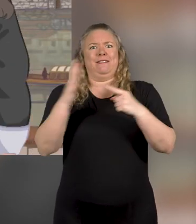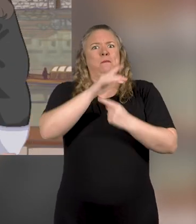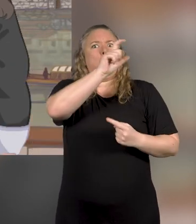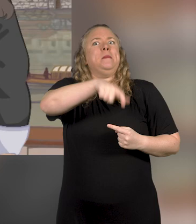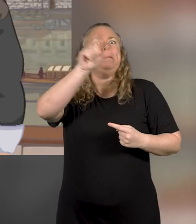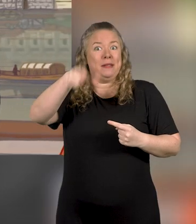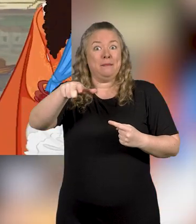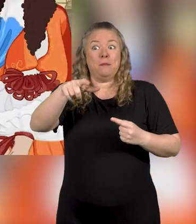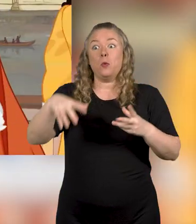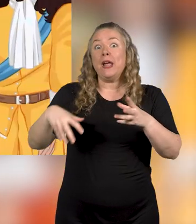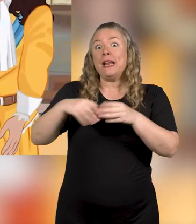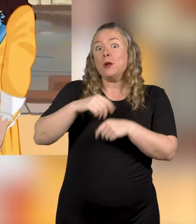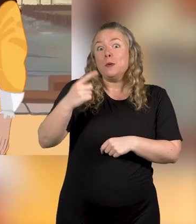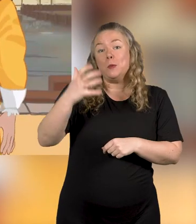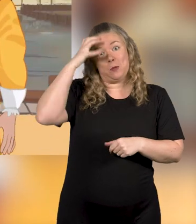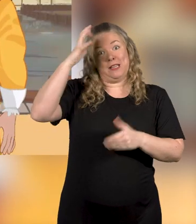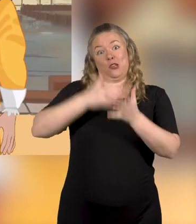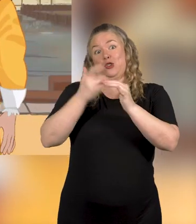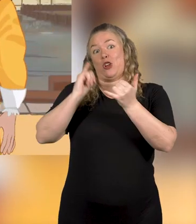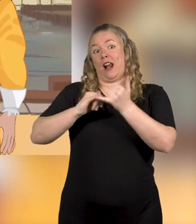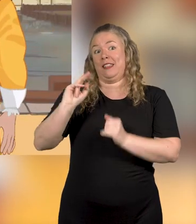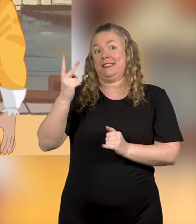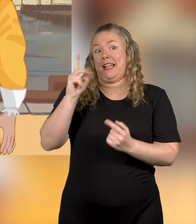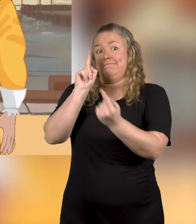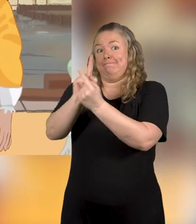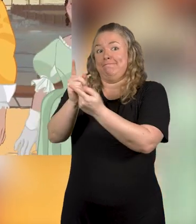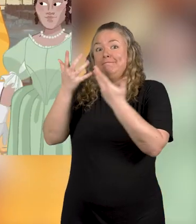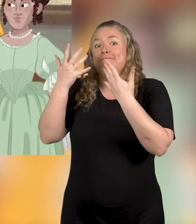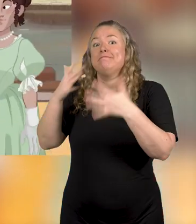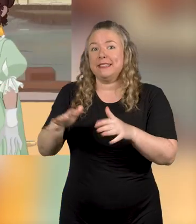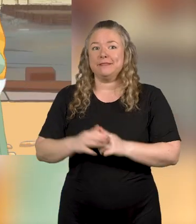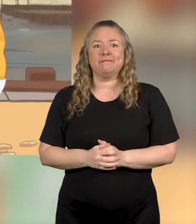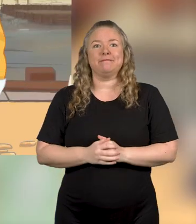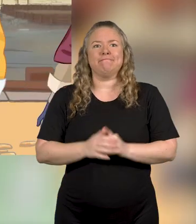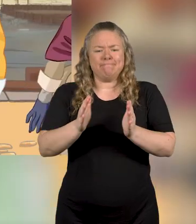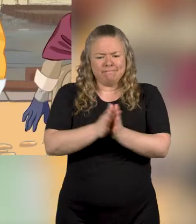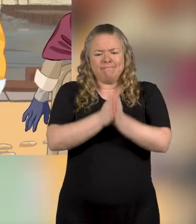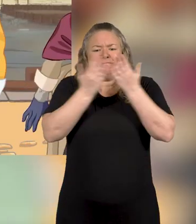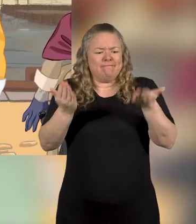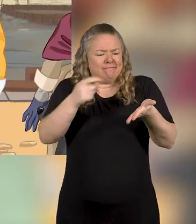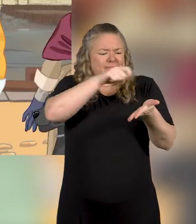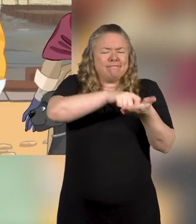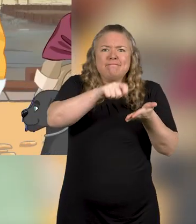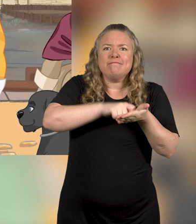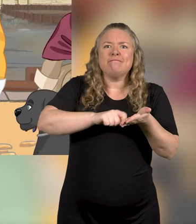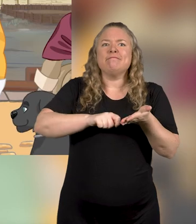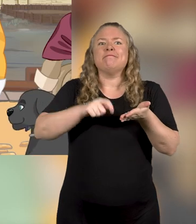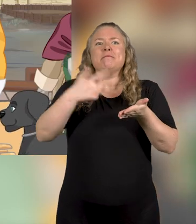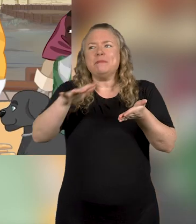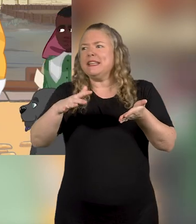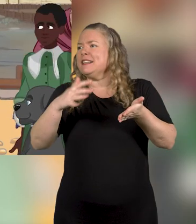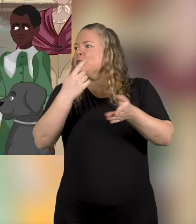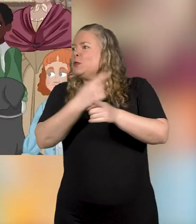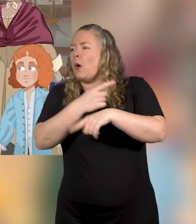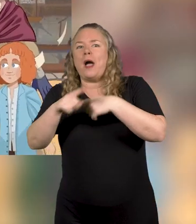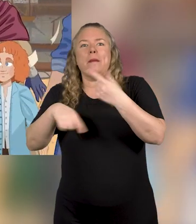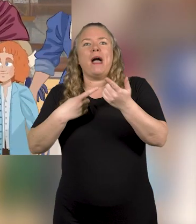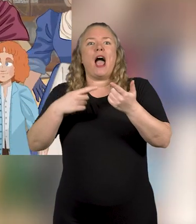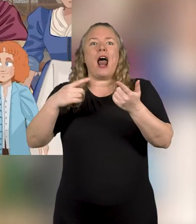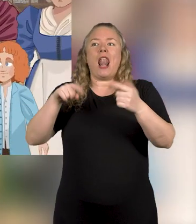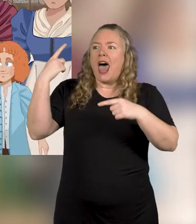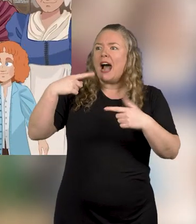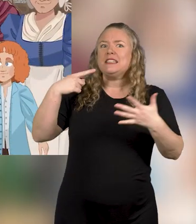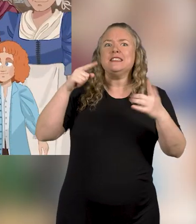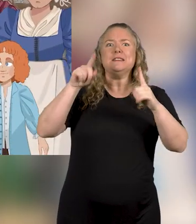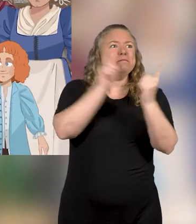people, including King Charles II. In his diary, Pepys wrote about all the different people